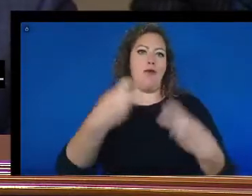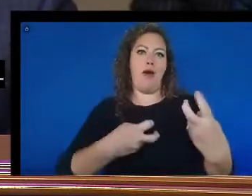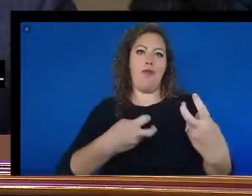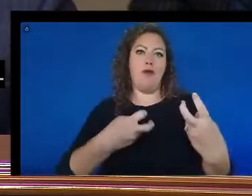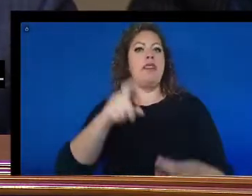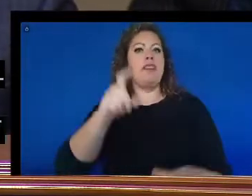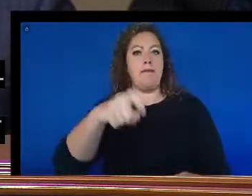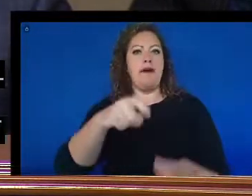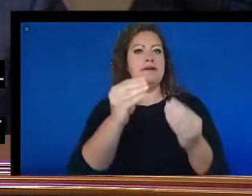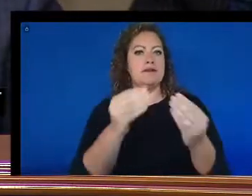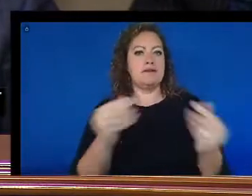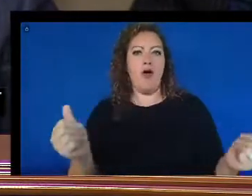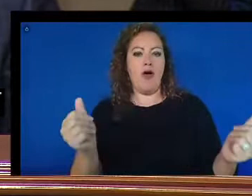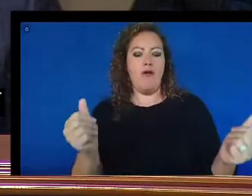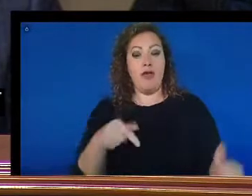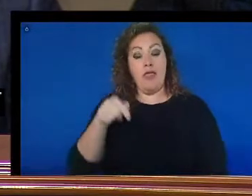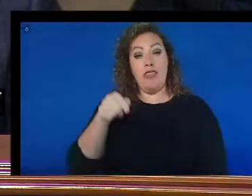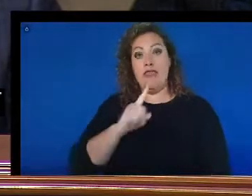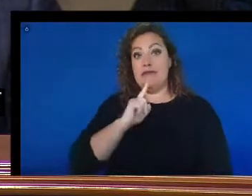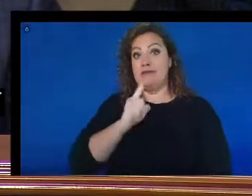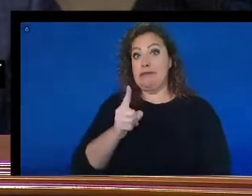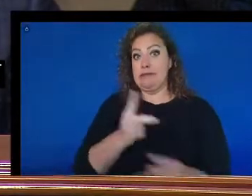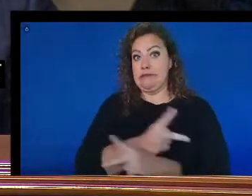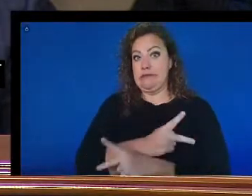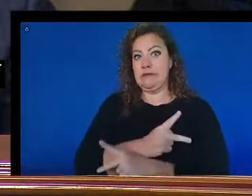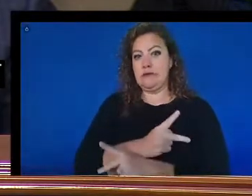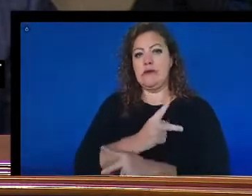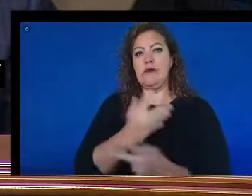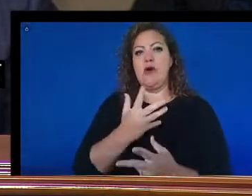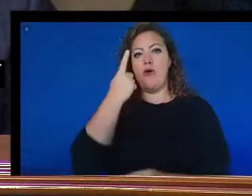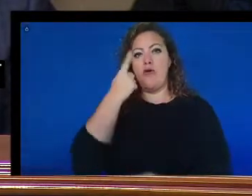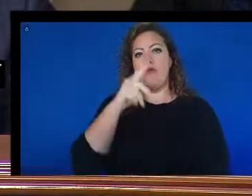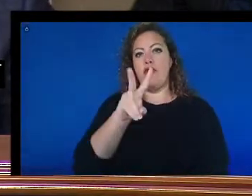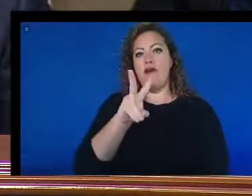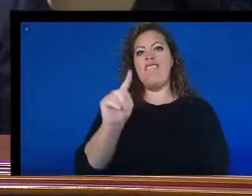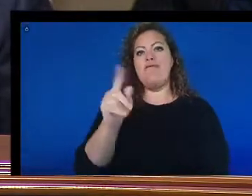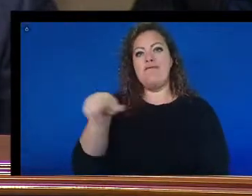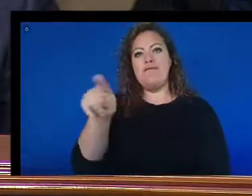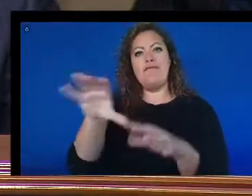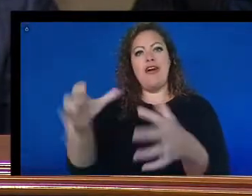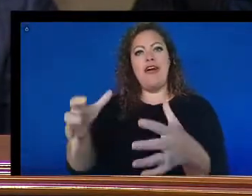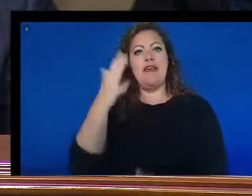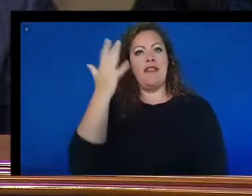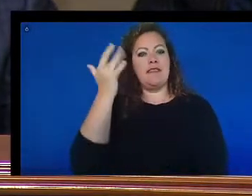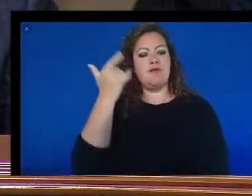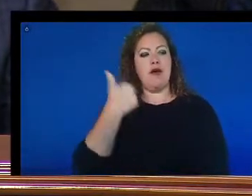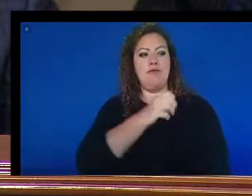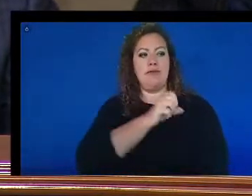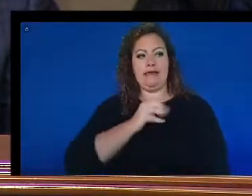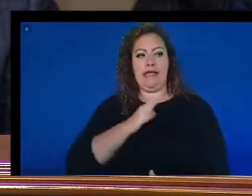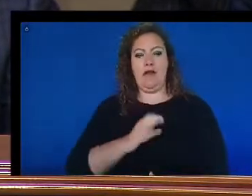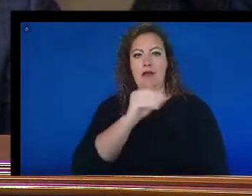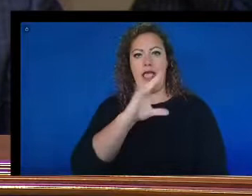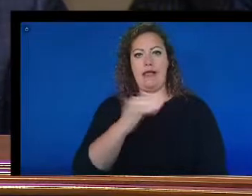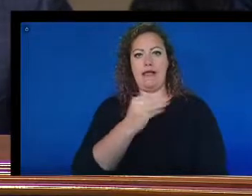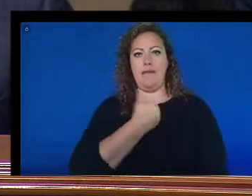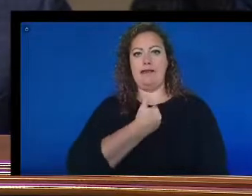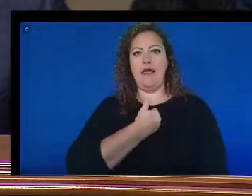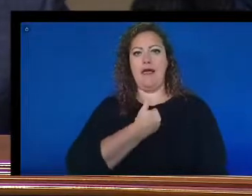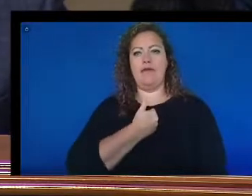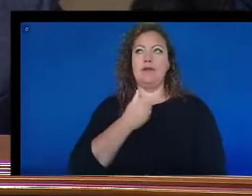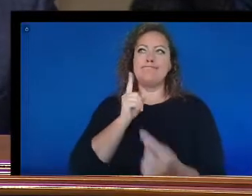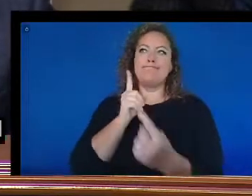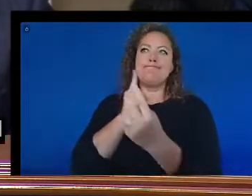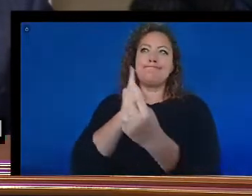solved. This is especially true for our veterans, and that's why Senator Casey and I are working to solve problems with a variety of